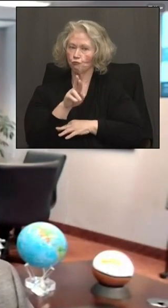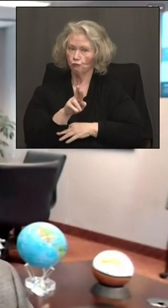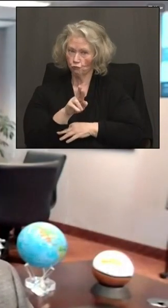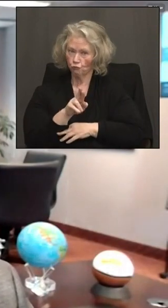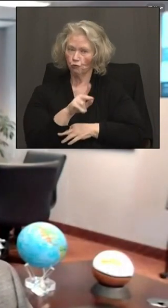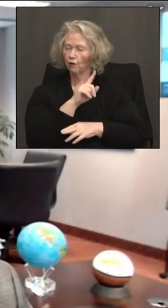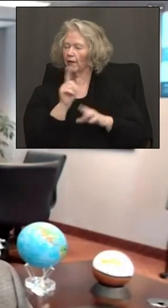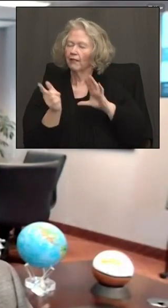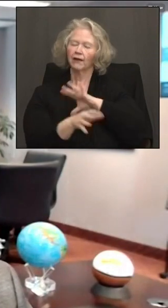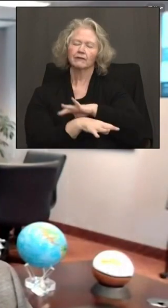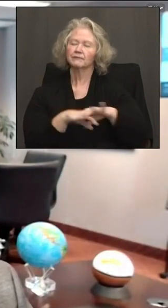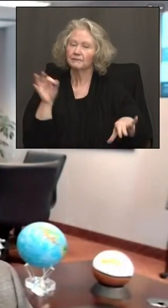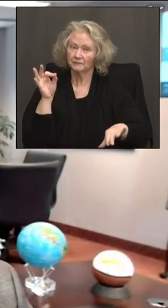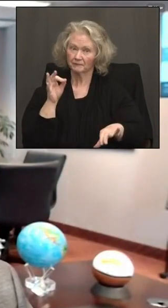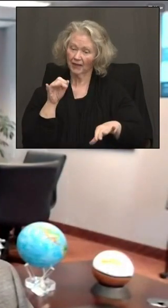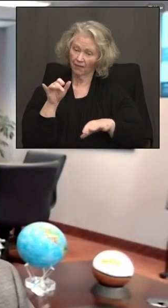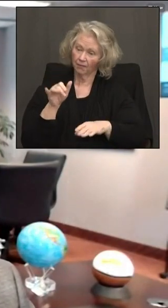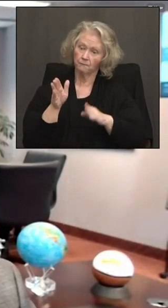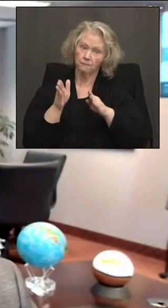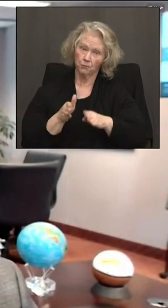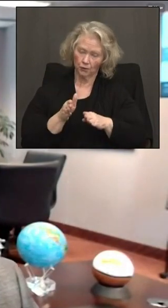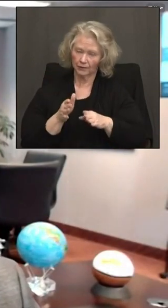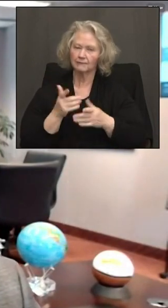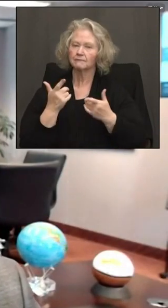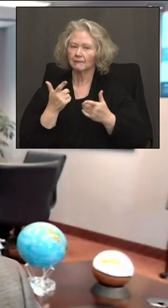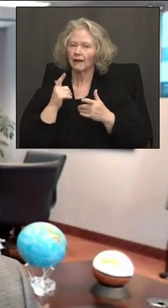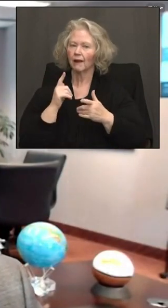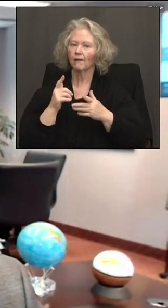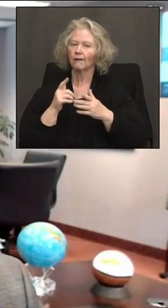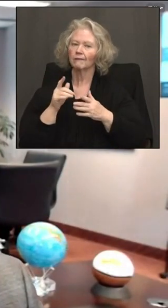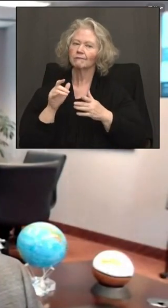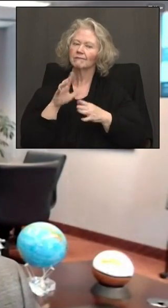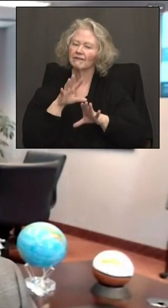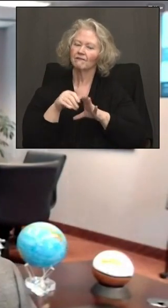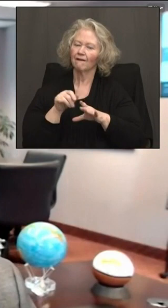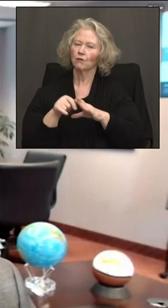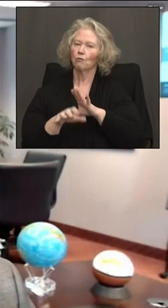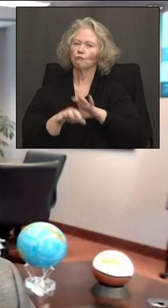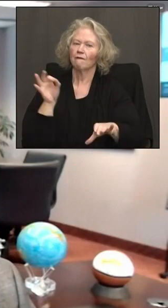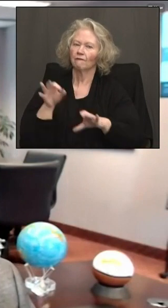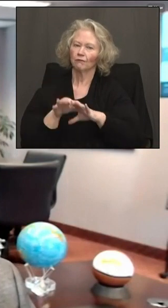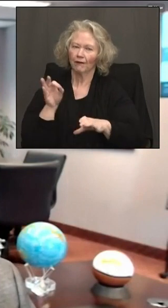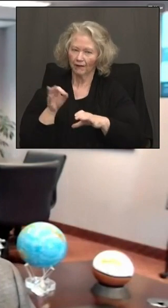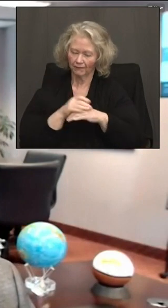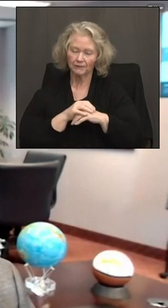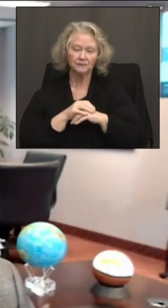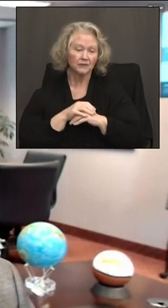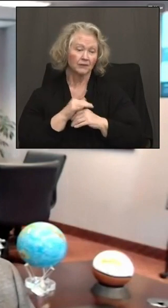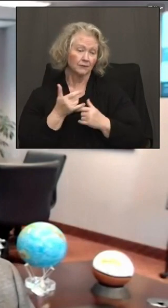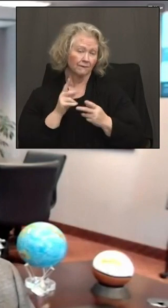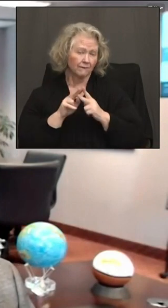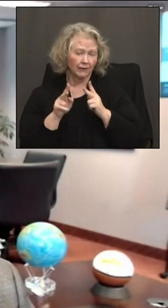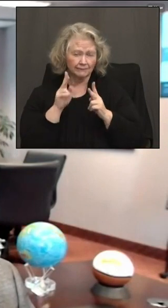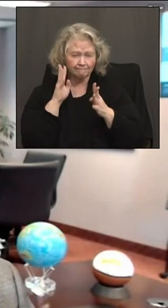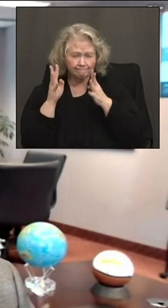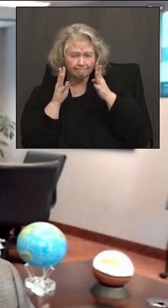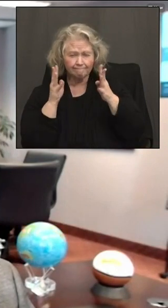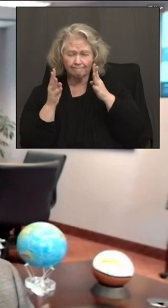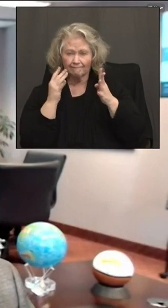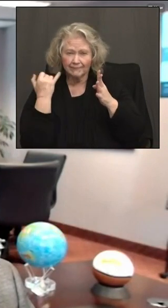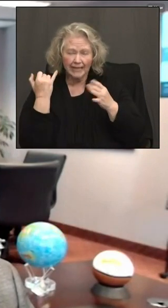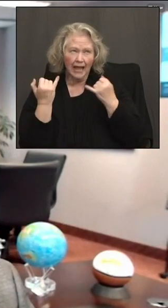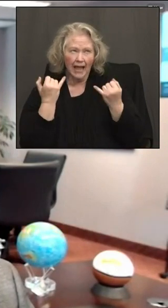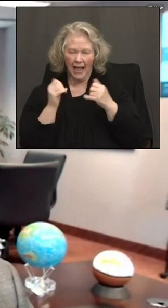and the vaccinated employees are eligible for the raffle. So lots of fun, incentivizing, creative ideas going on,